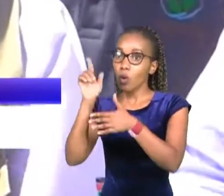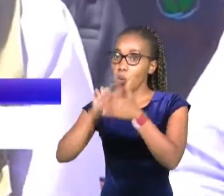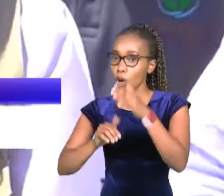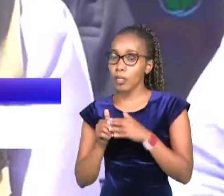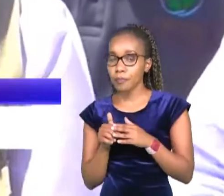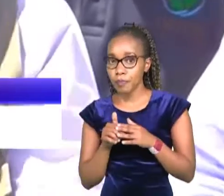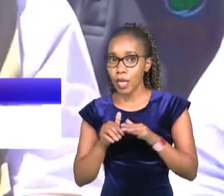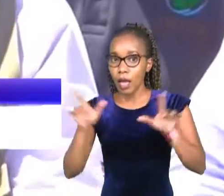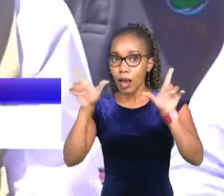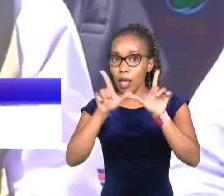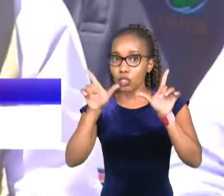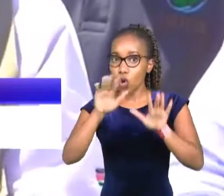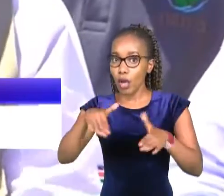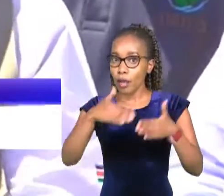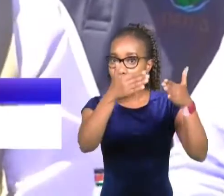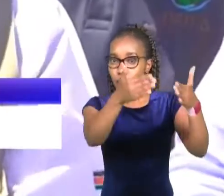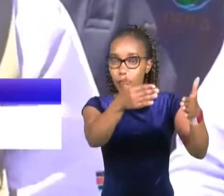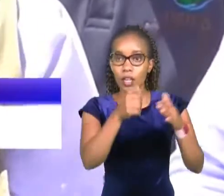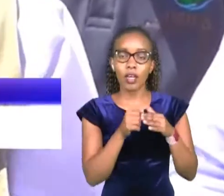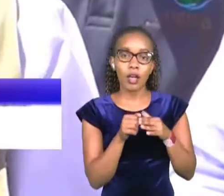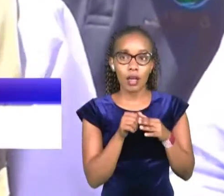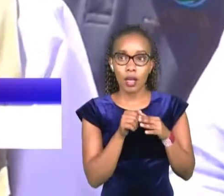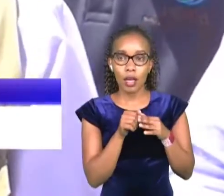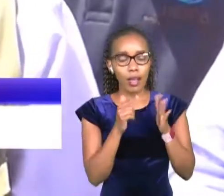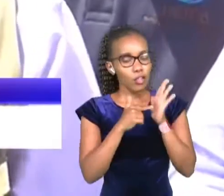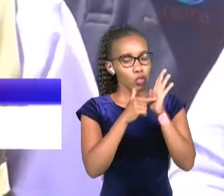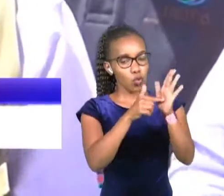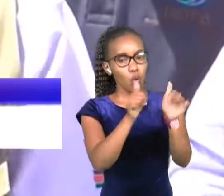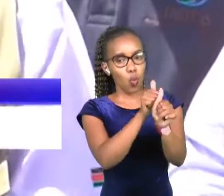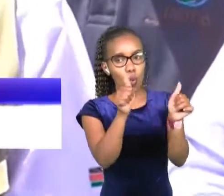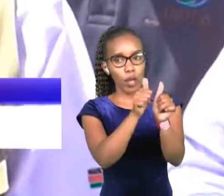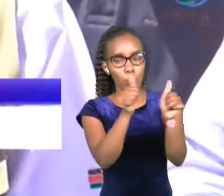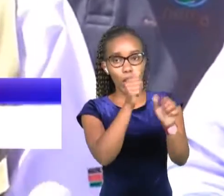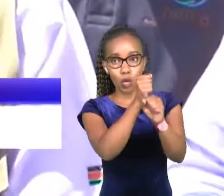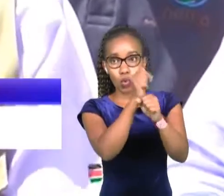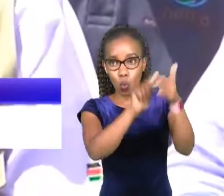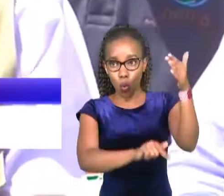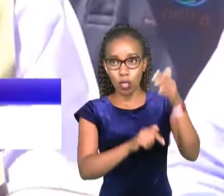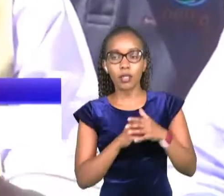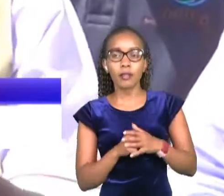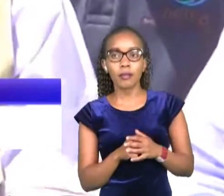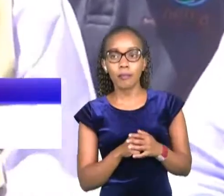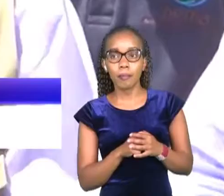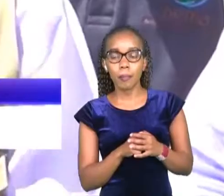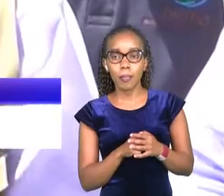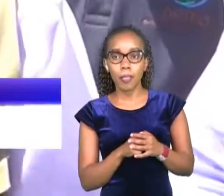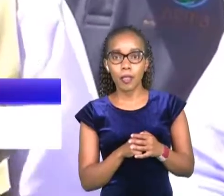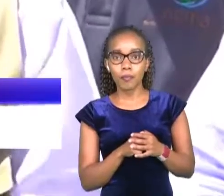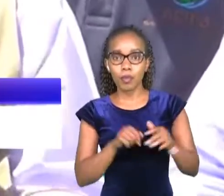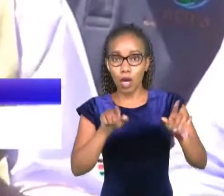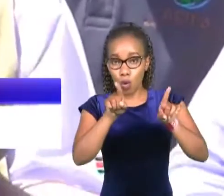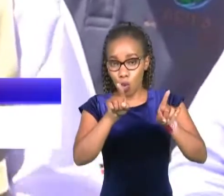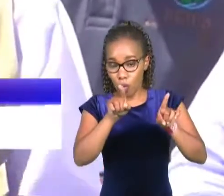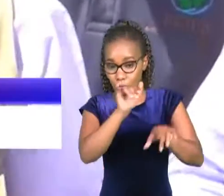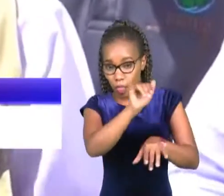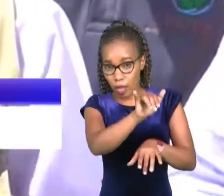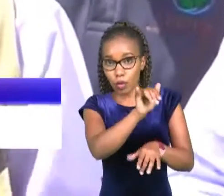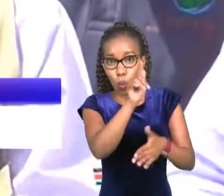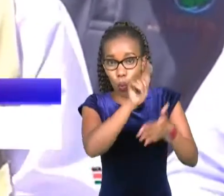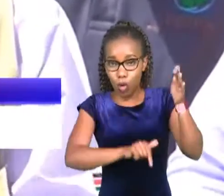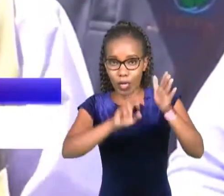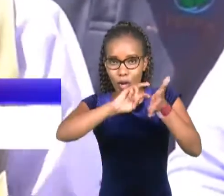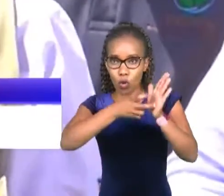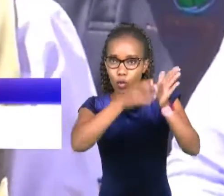given was very very key and pointed out what should be done and that is what the investor